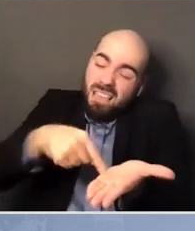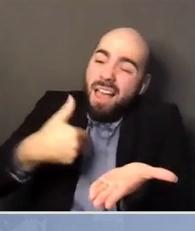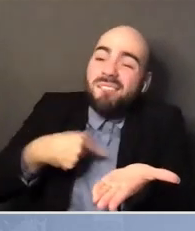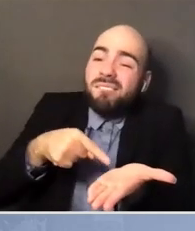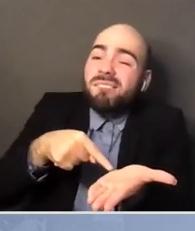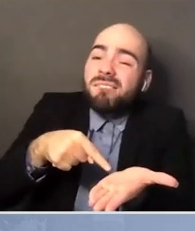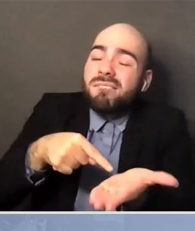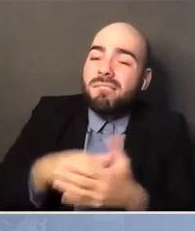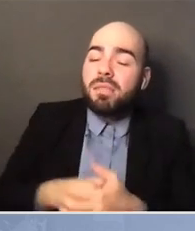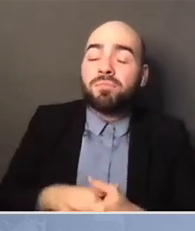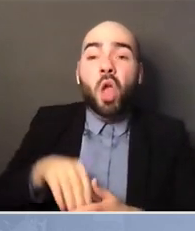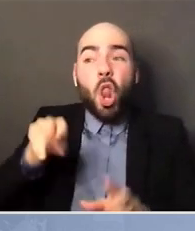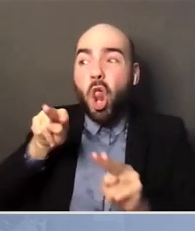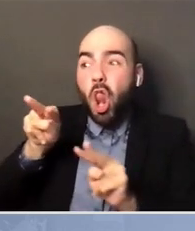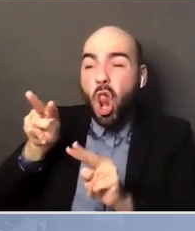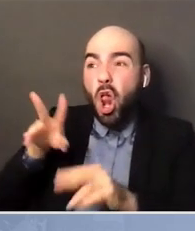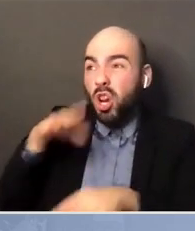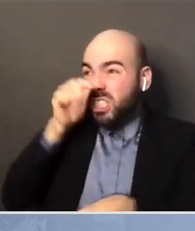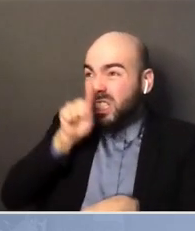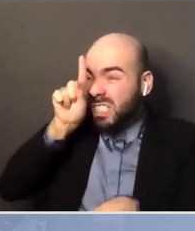Canada right across the border.